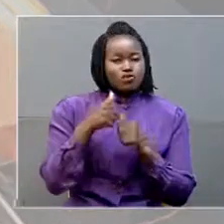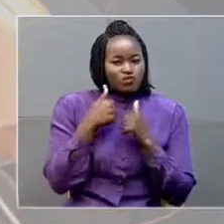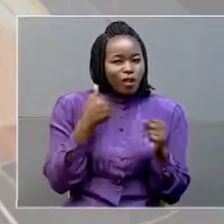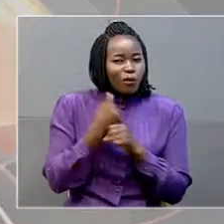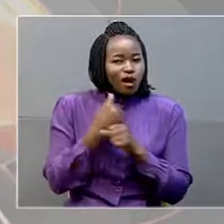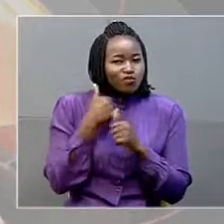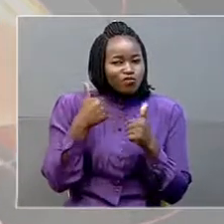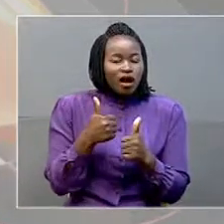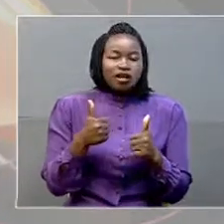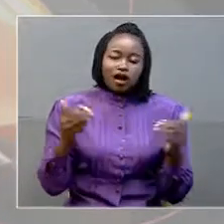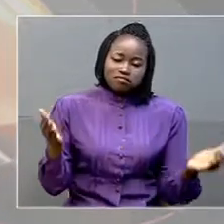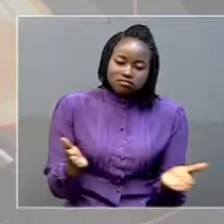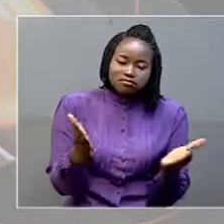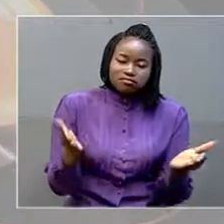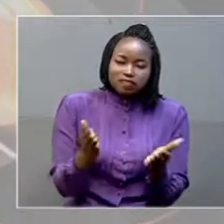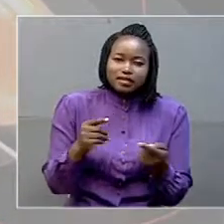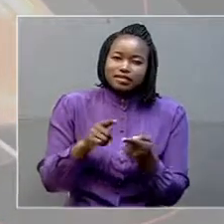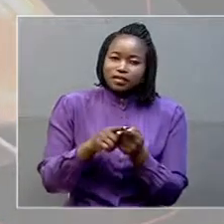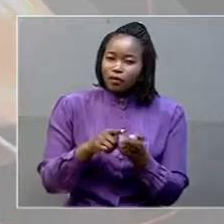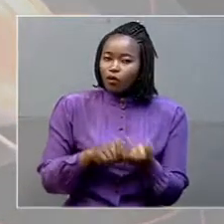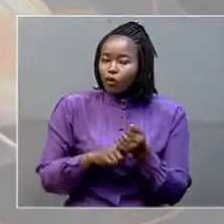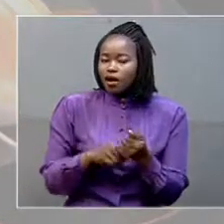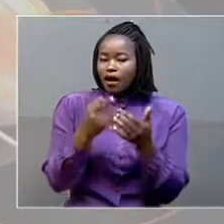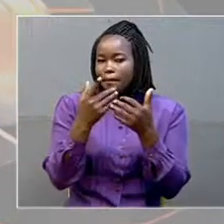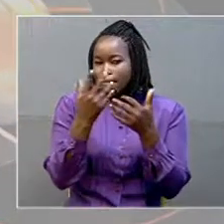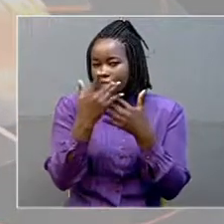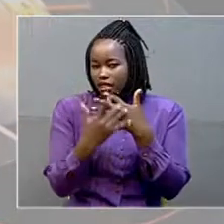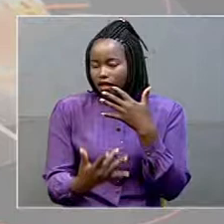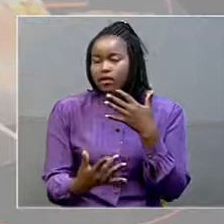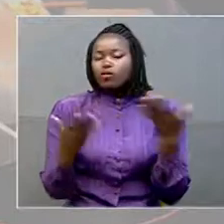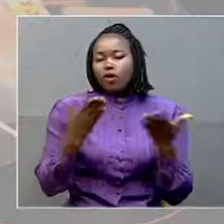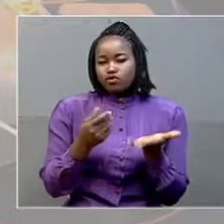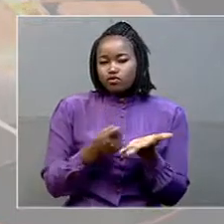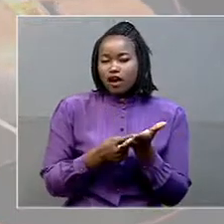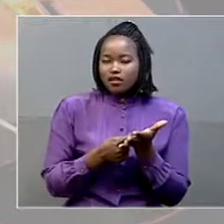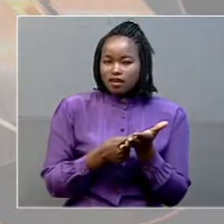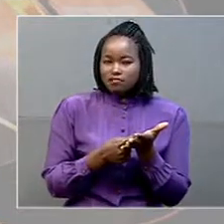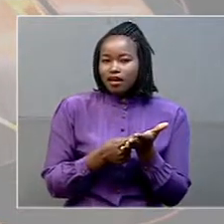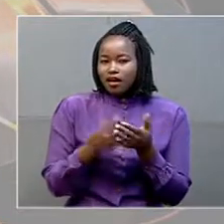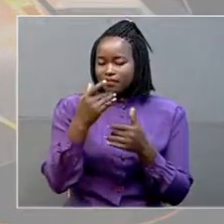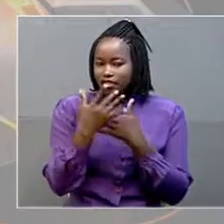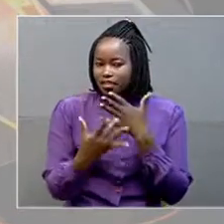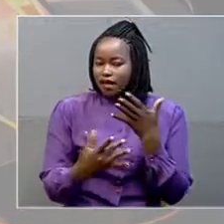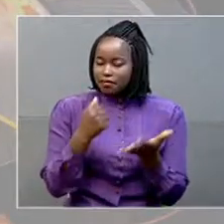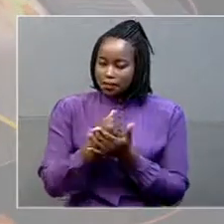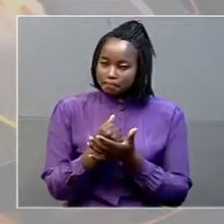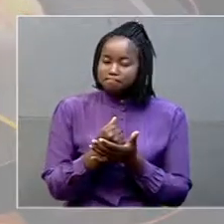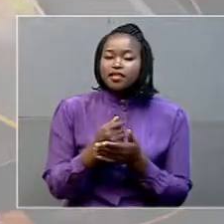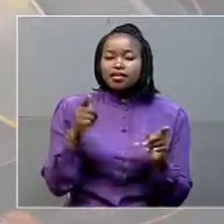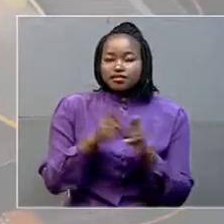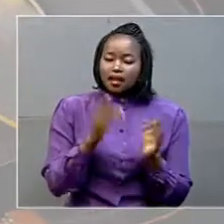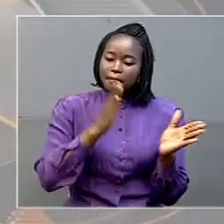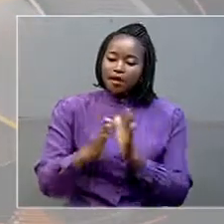increasing the units of blood at the Uganda blood transfusion through the exercise of blood donation in the corporation's health camp